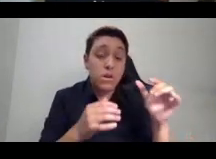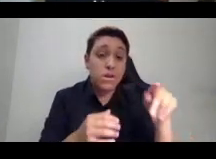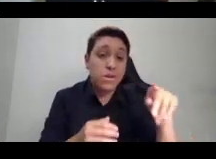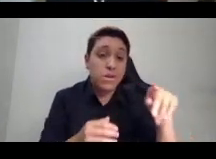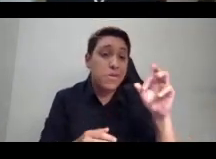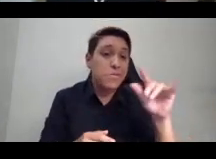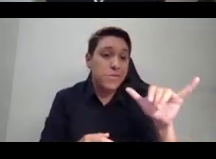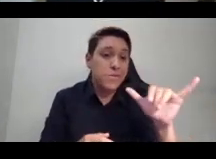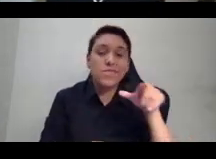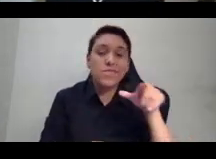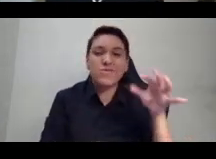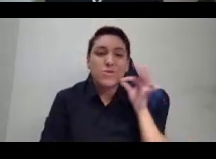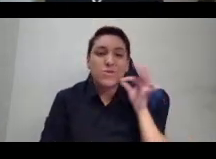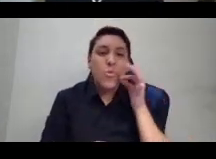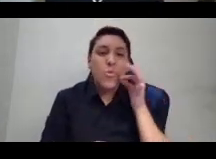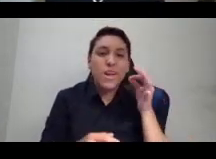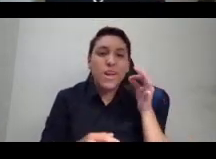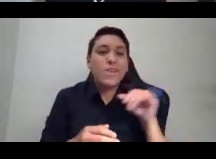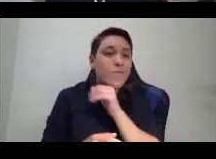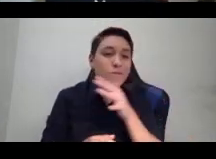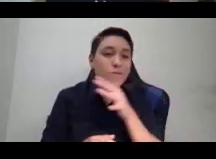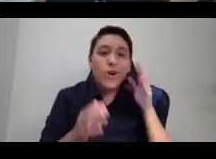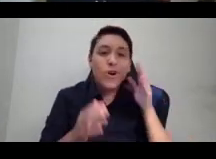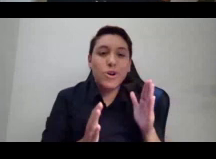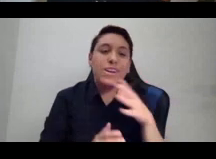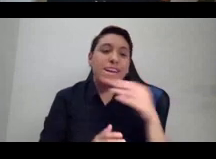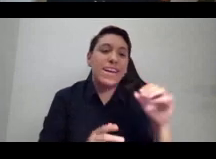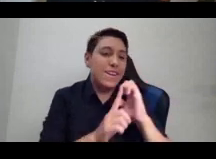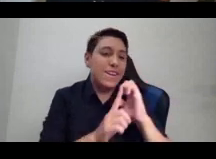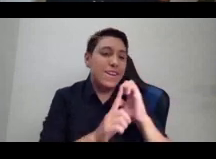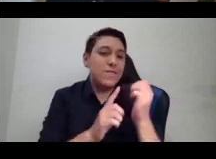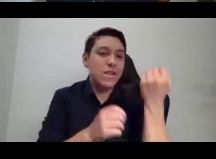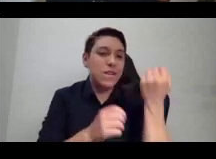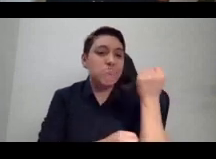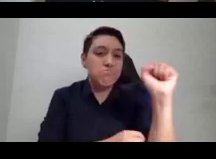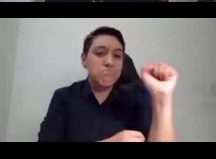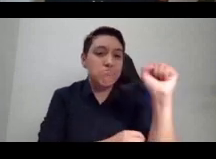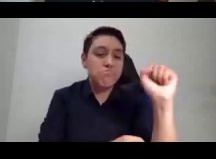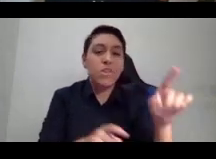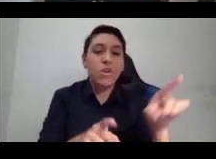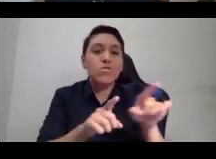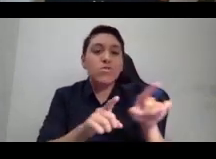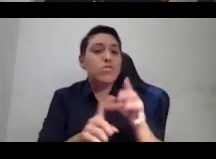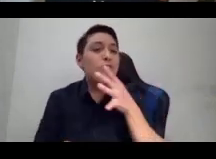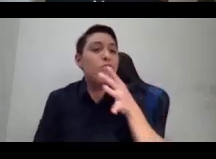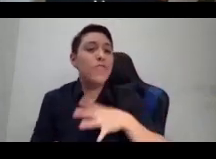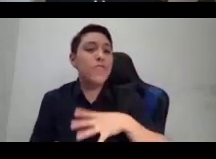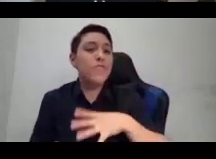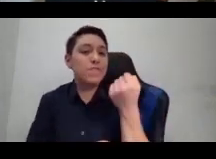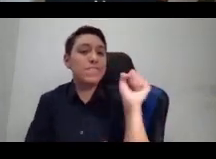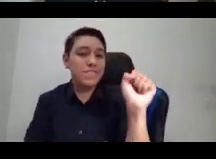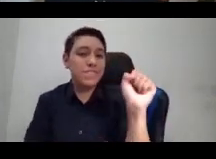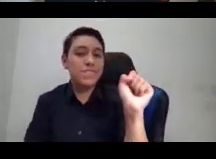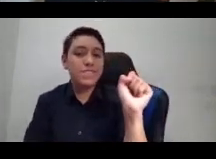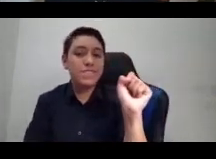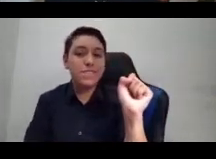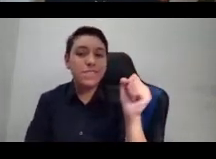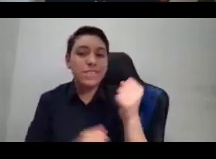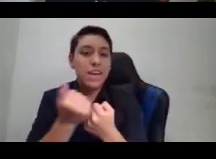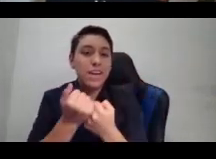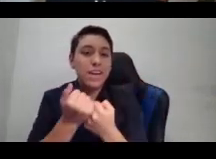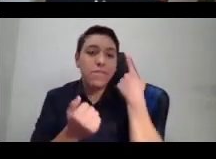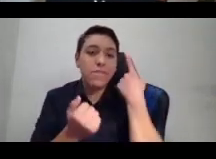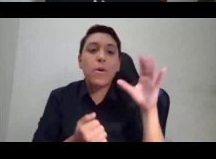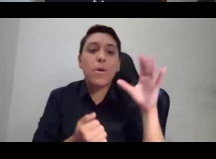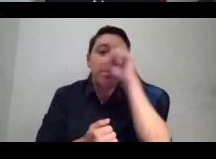and environmental activist and feminist advocate for missing and murdered indigenous